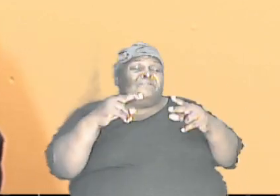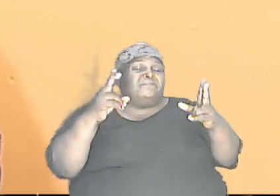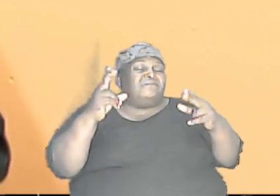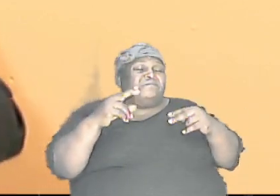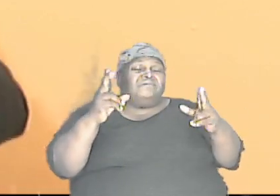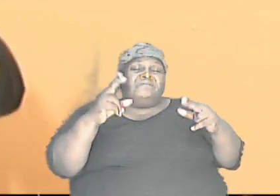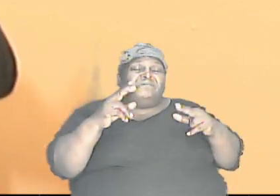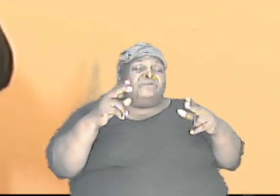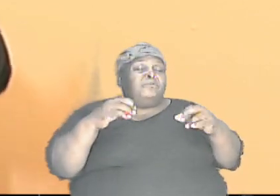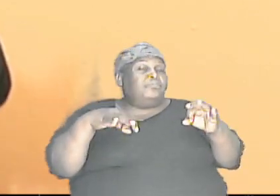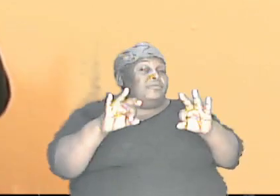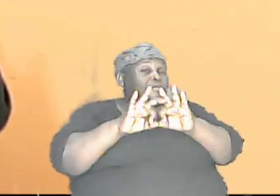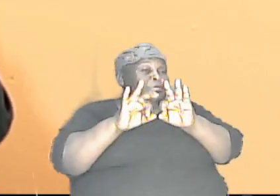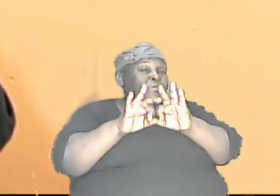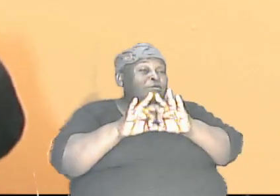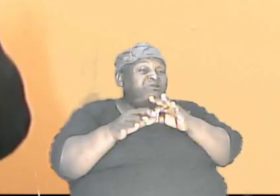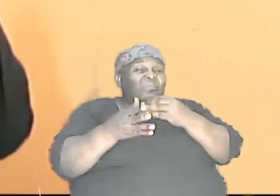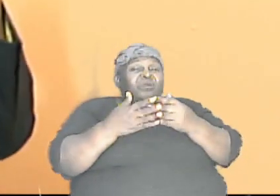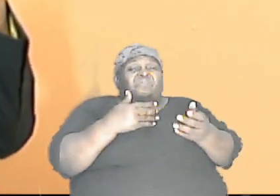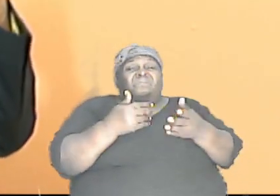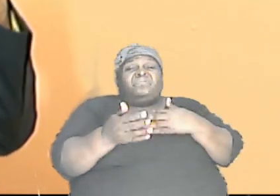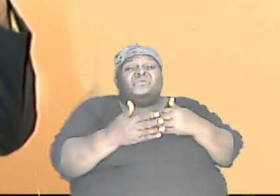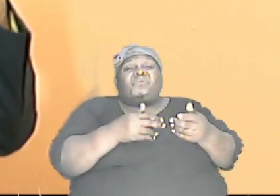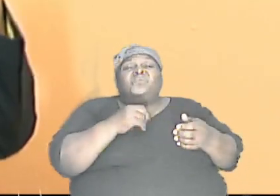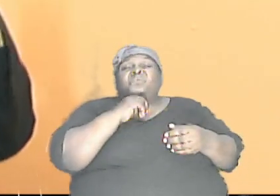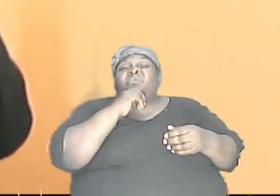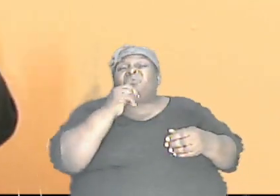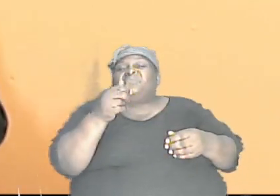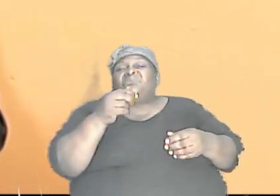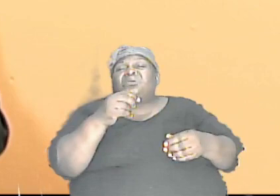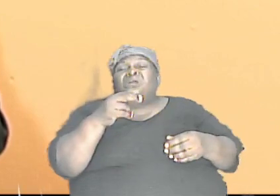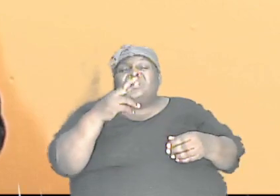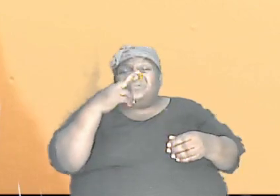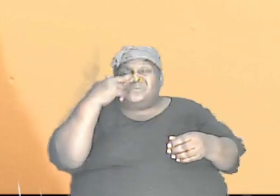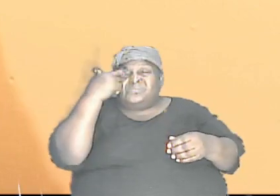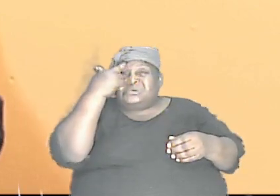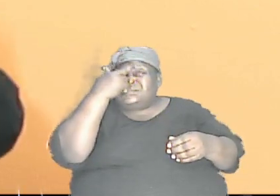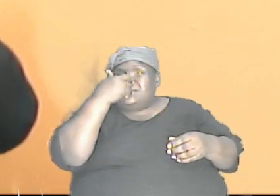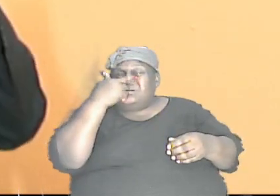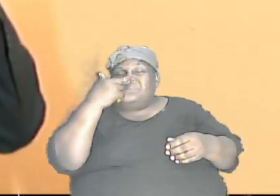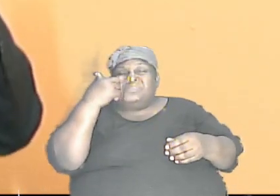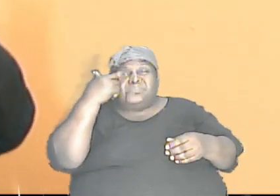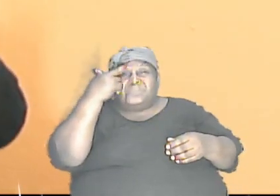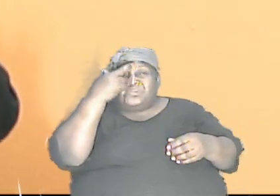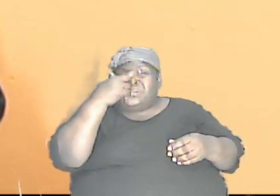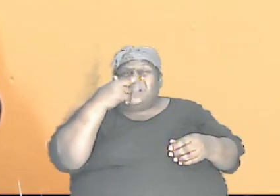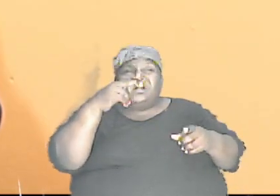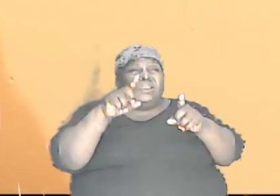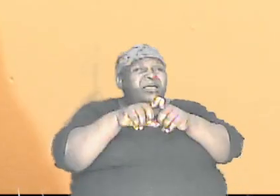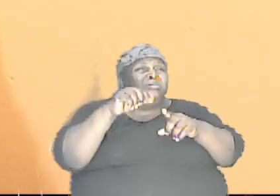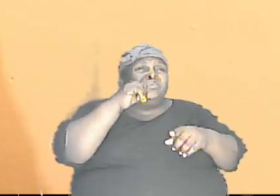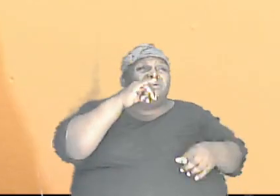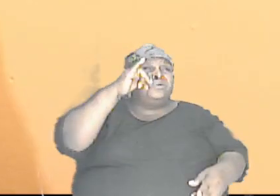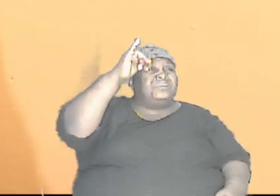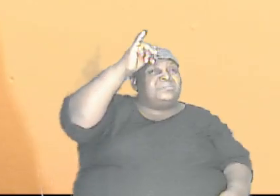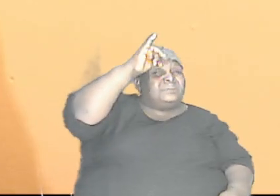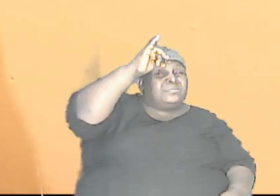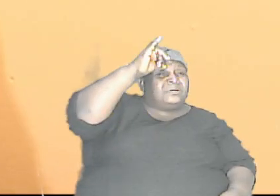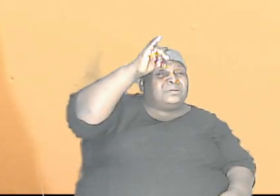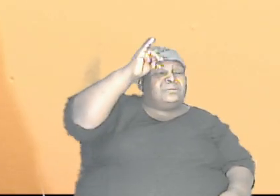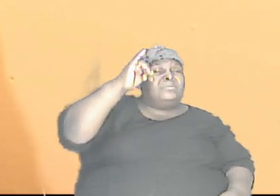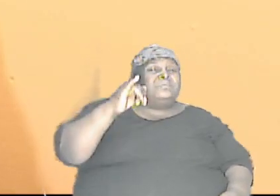significant. So although they are not looking exactly like the parent, this child is not looking exactly like the parent,